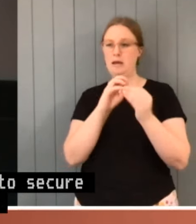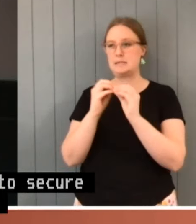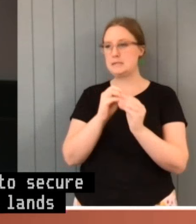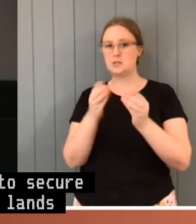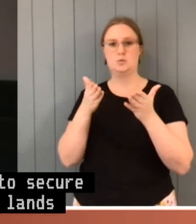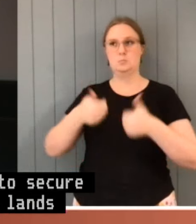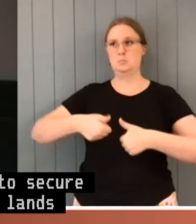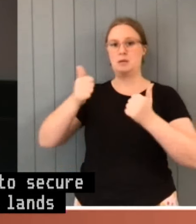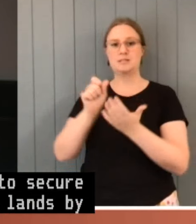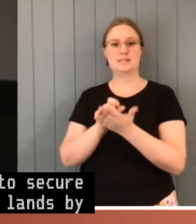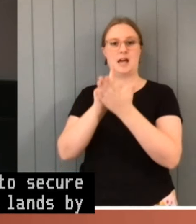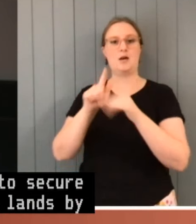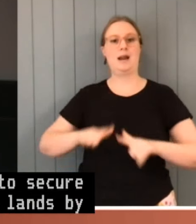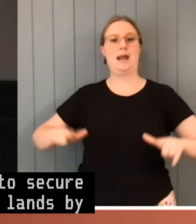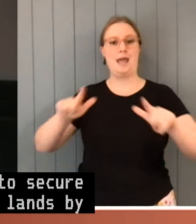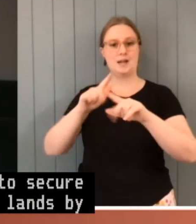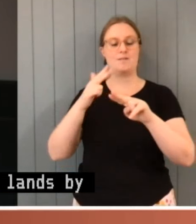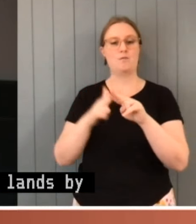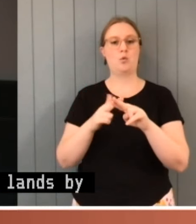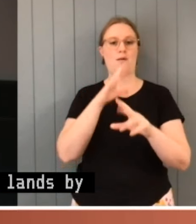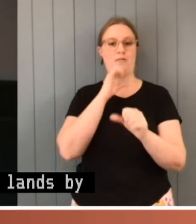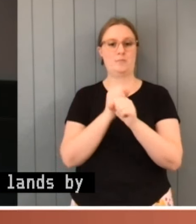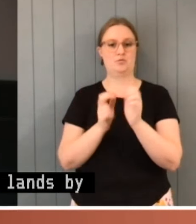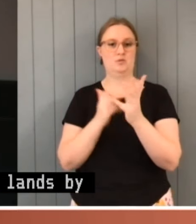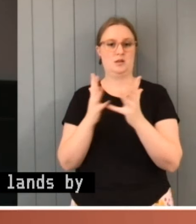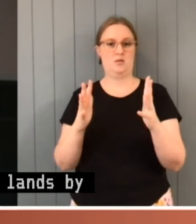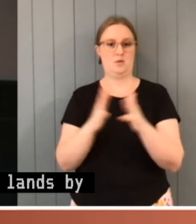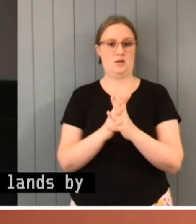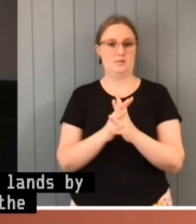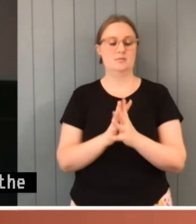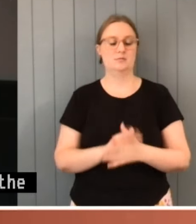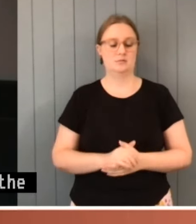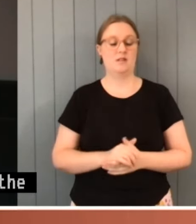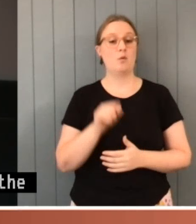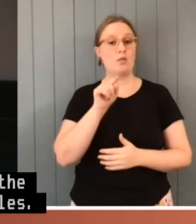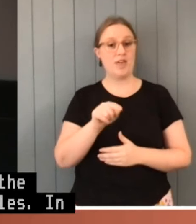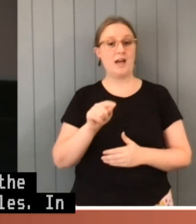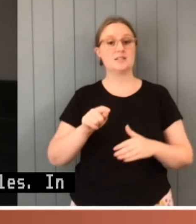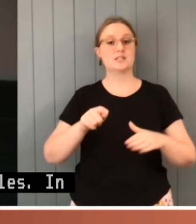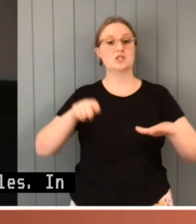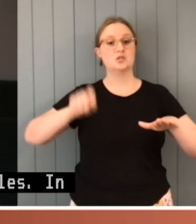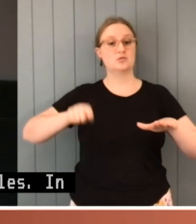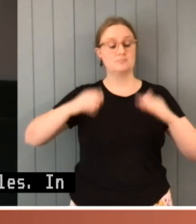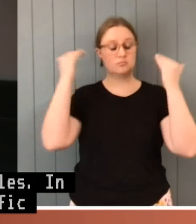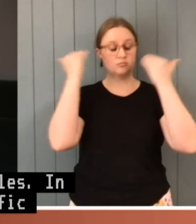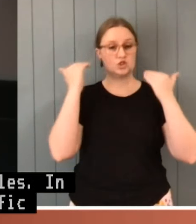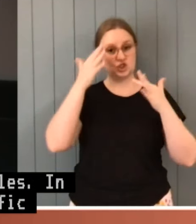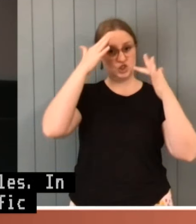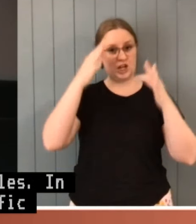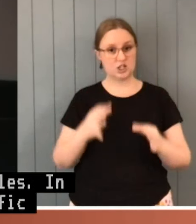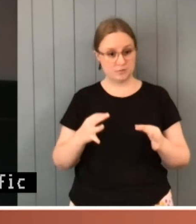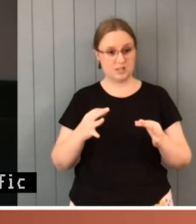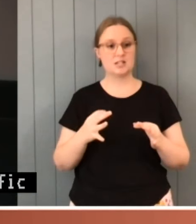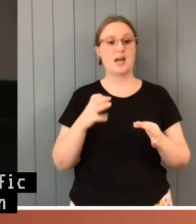In that case, there was specific reference to the definition of office or public office in the Oxford Dictionary